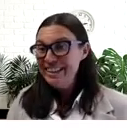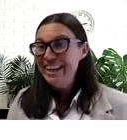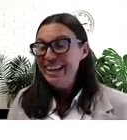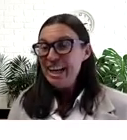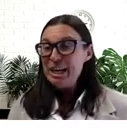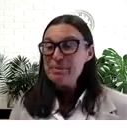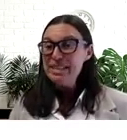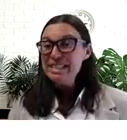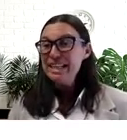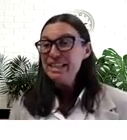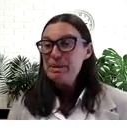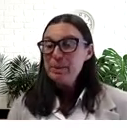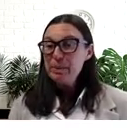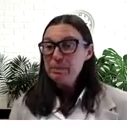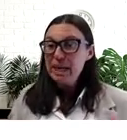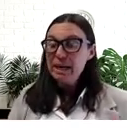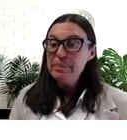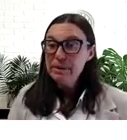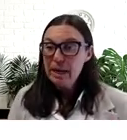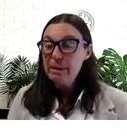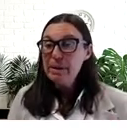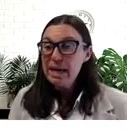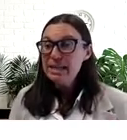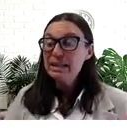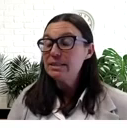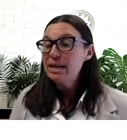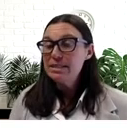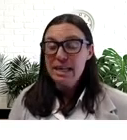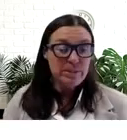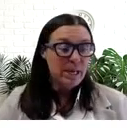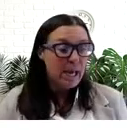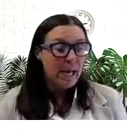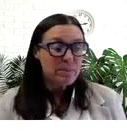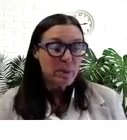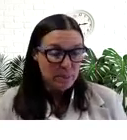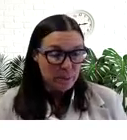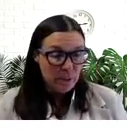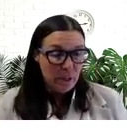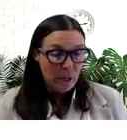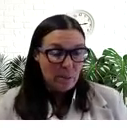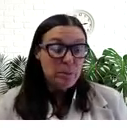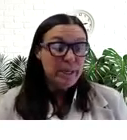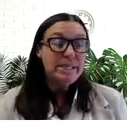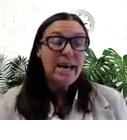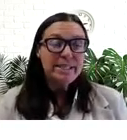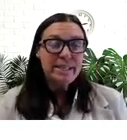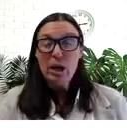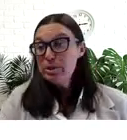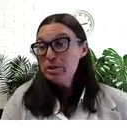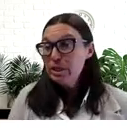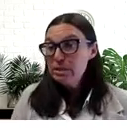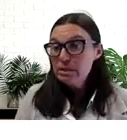to think that people would make up as anglicized names as possible to begin to